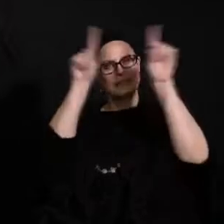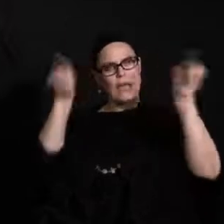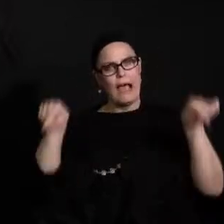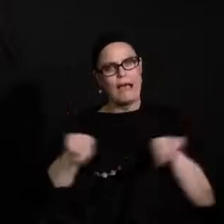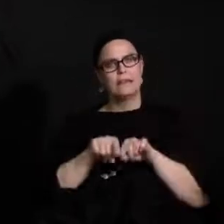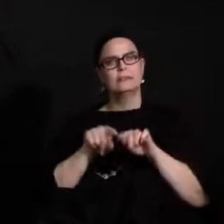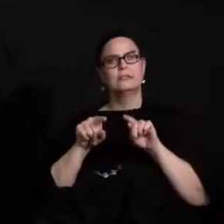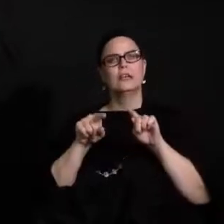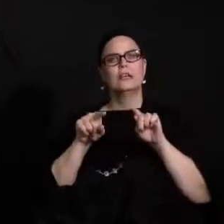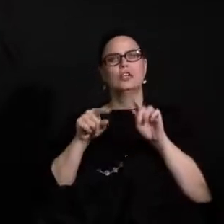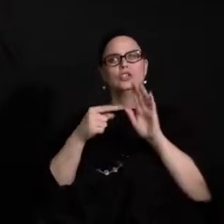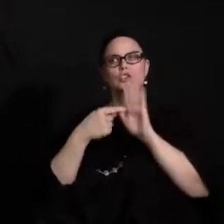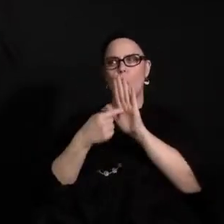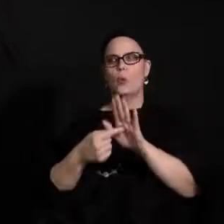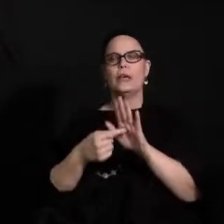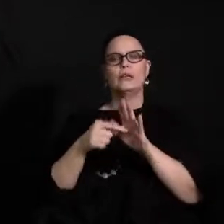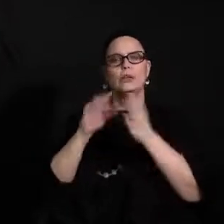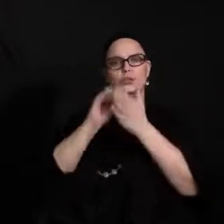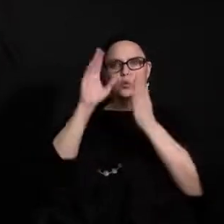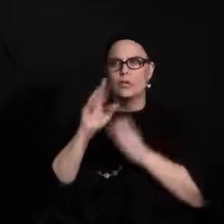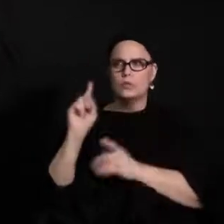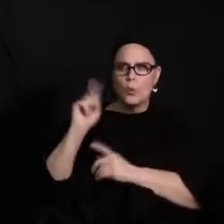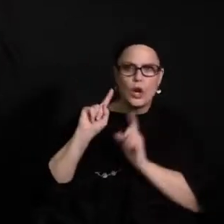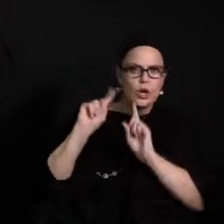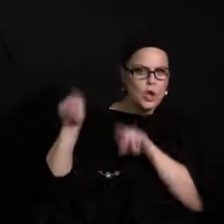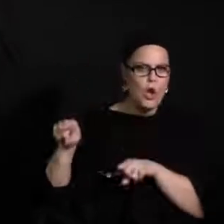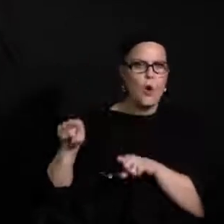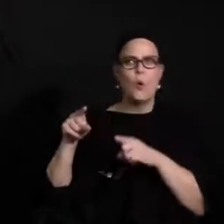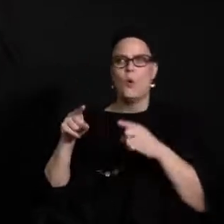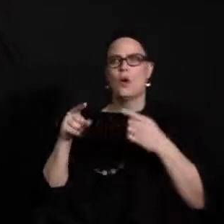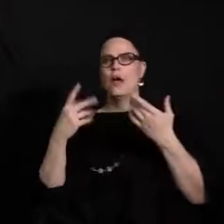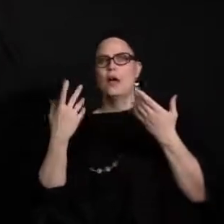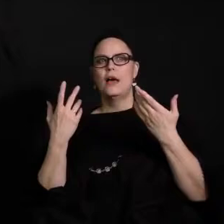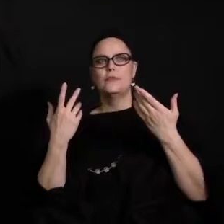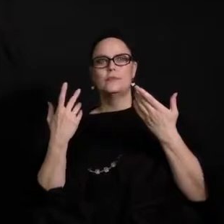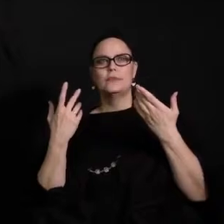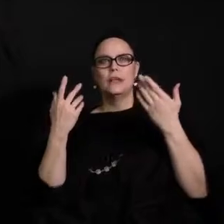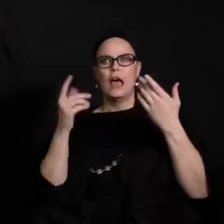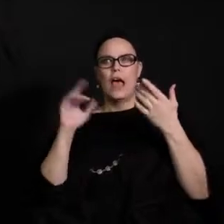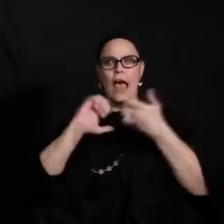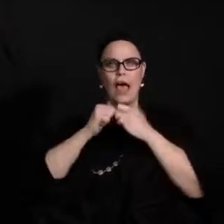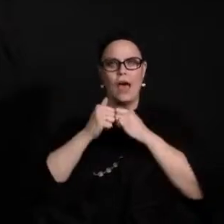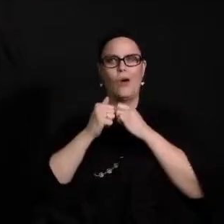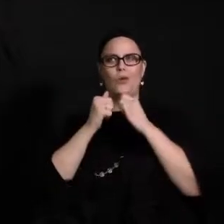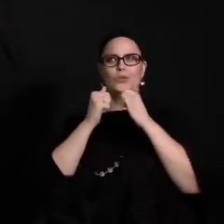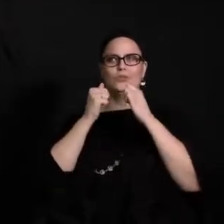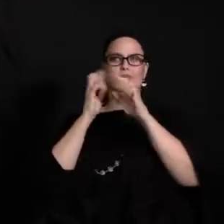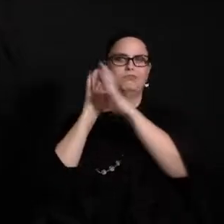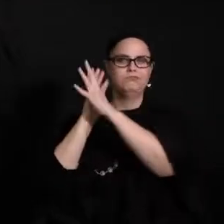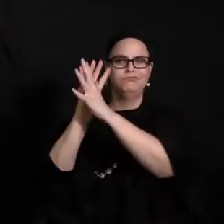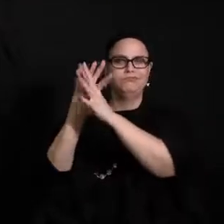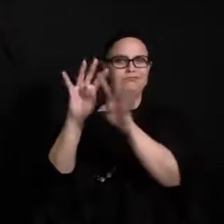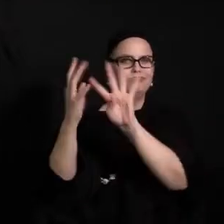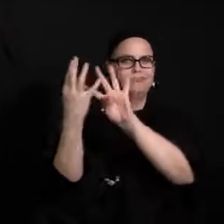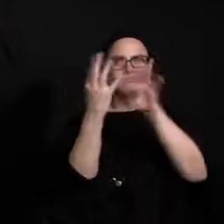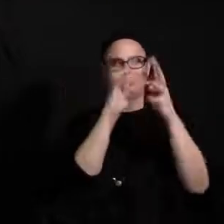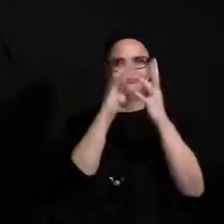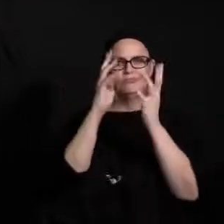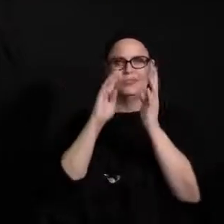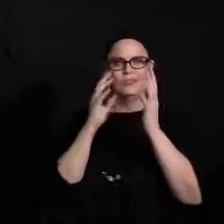down there directing students and addressing where the flow of traffic will be to make sure that we are maintaining